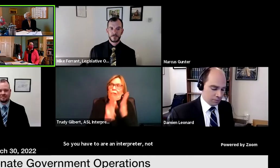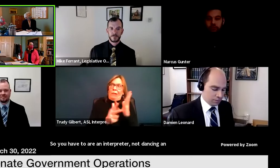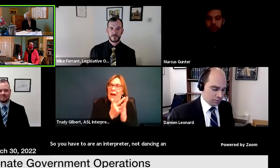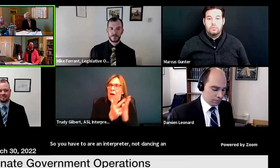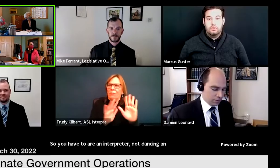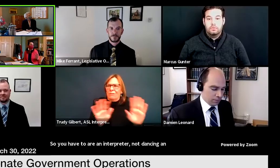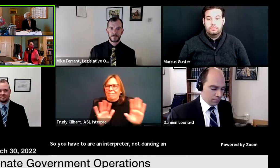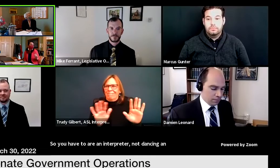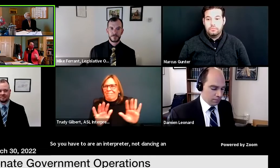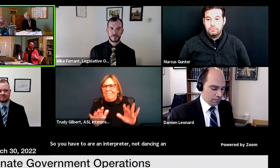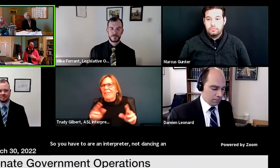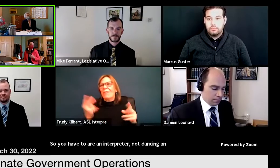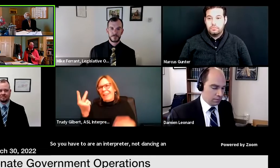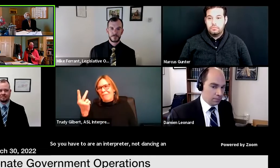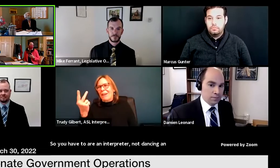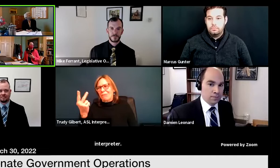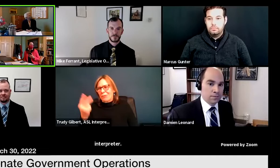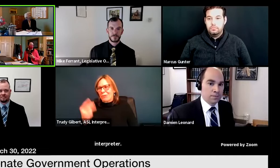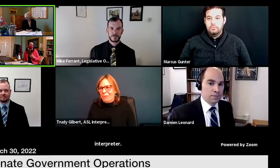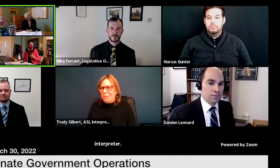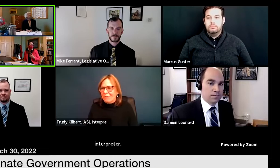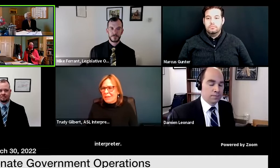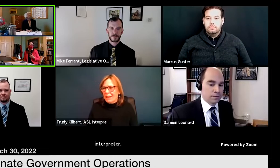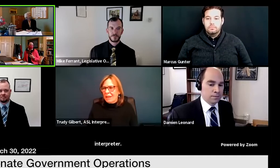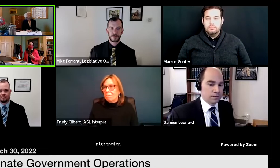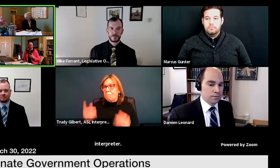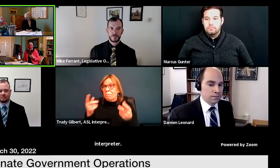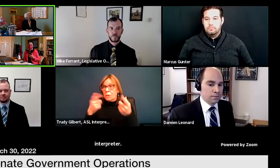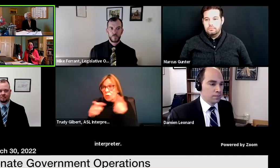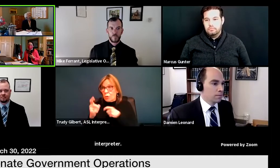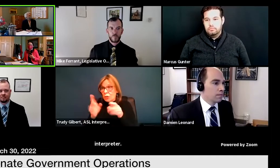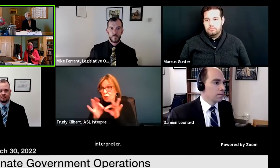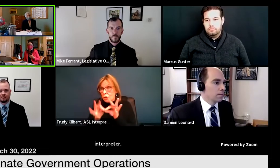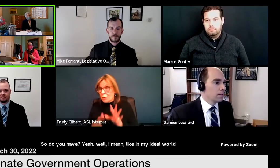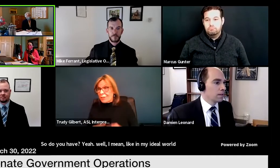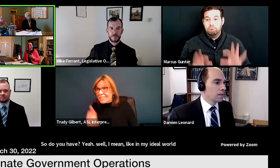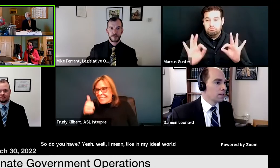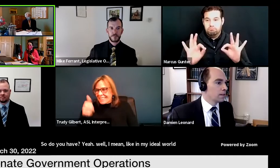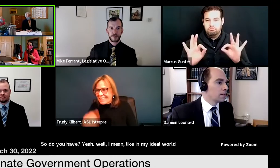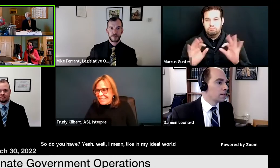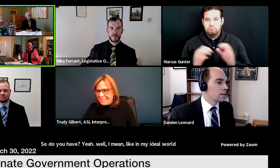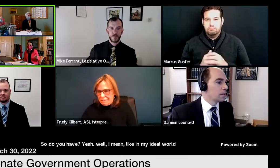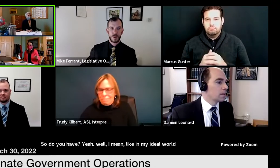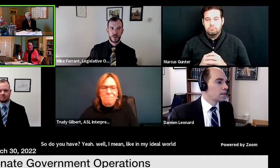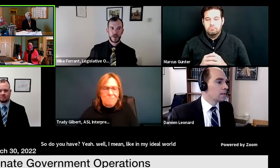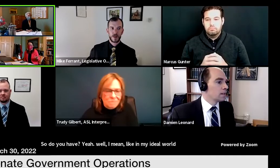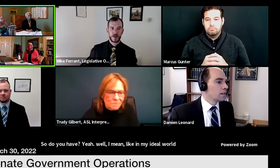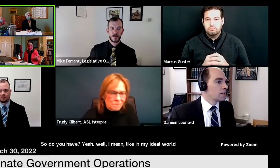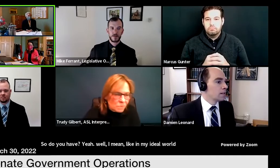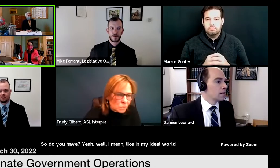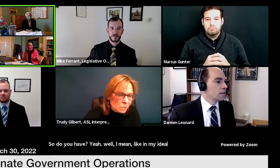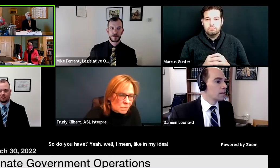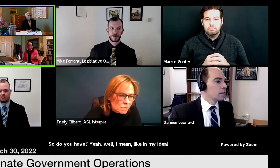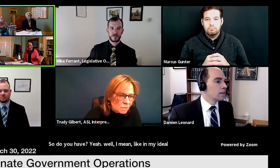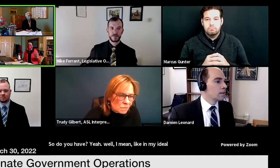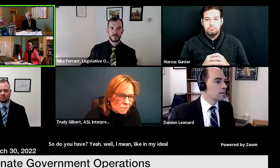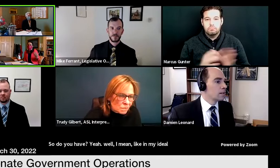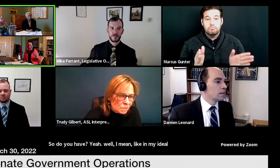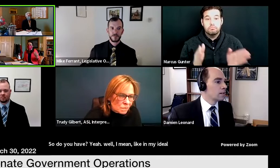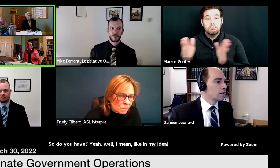do you have, yeah. Well, I mean, like in my ideal world, at some point, party of one here,